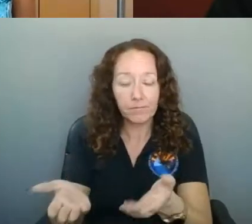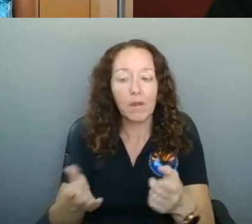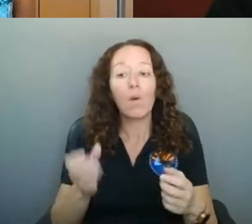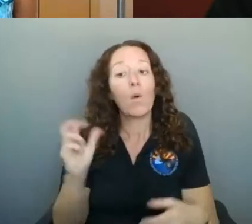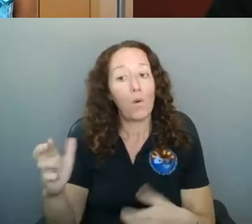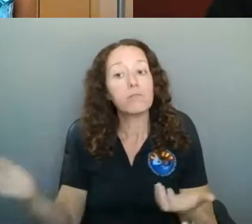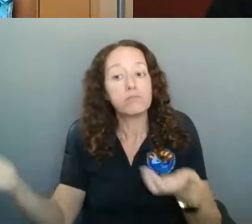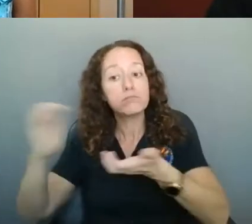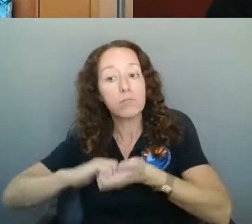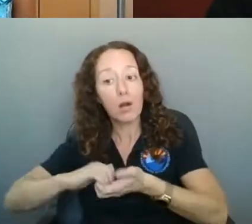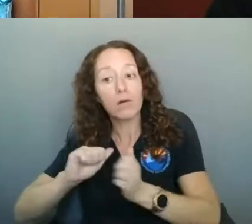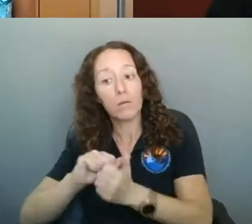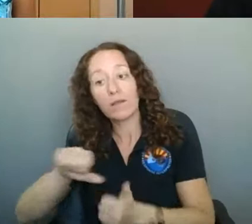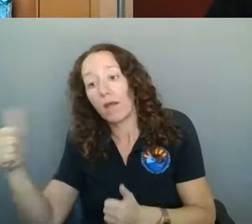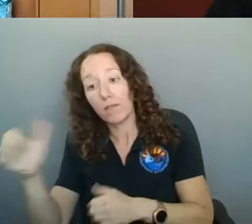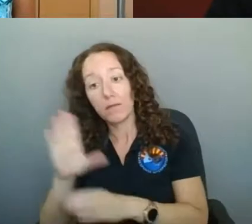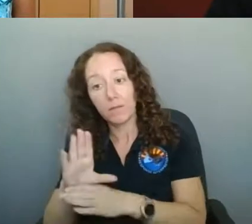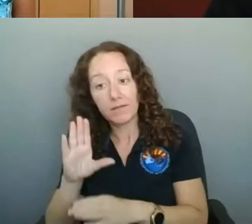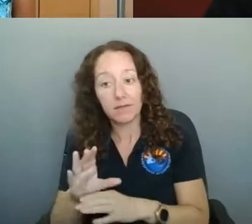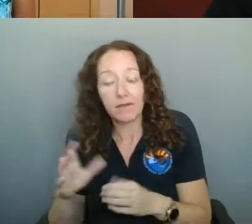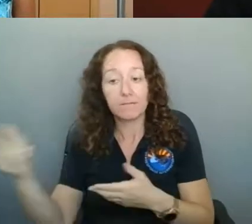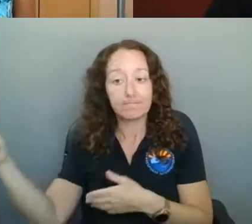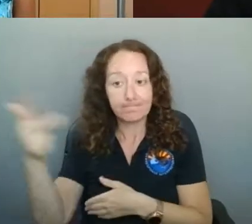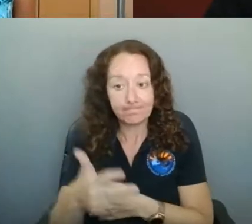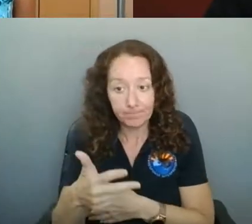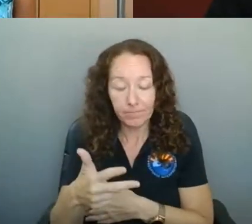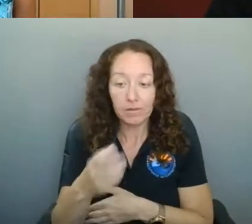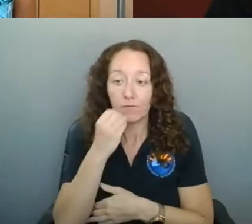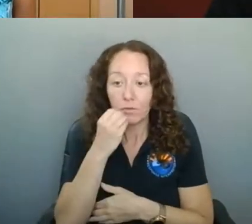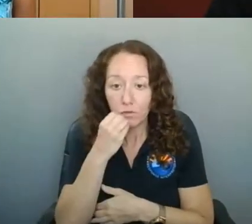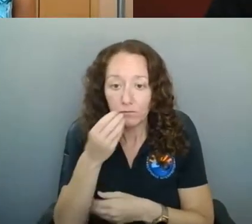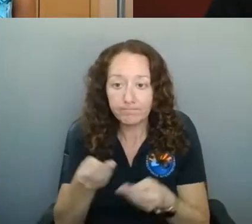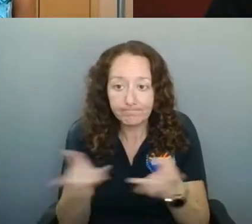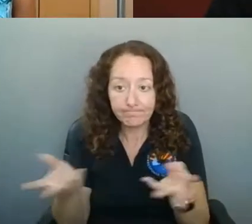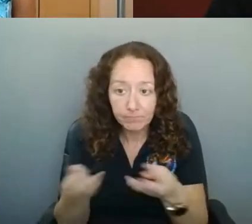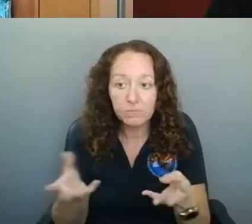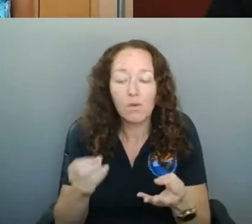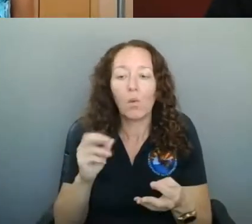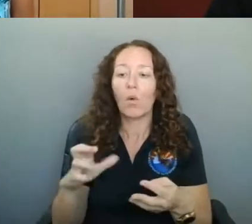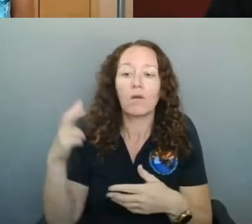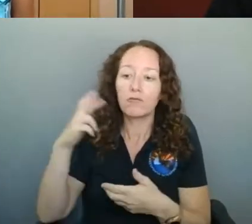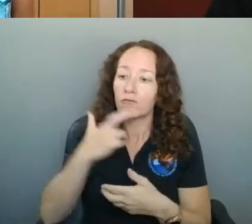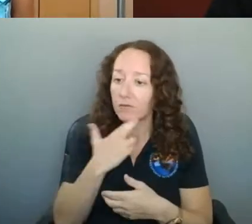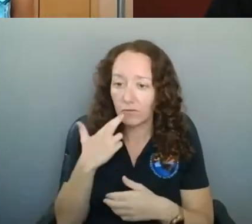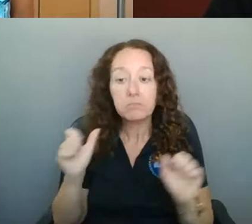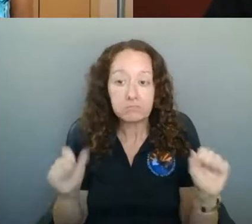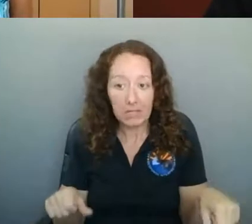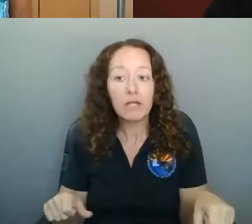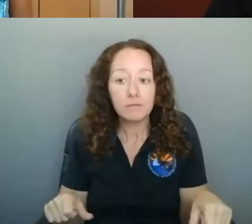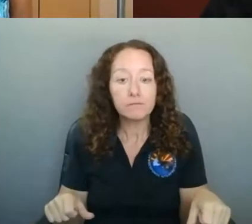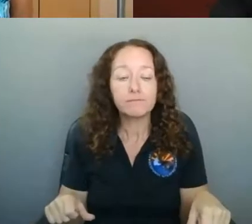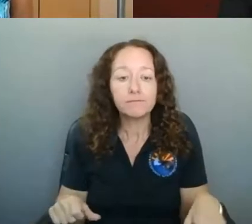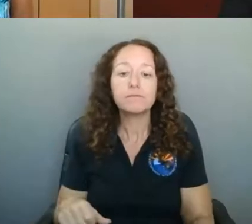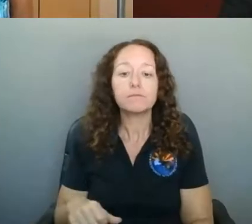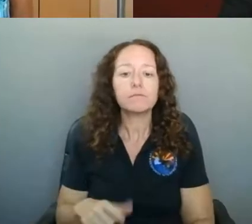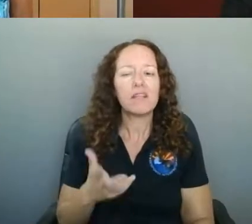and bring in food trucks or other things that could serve that need. And so as I suggested earlier, I think it would be